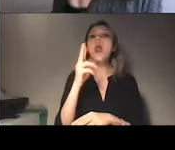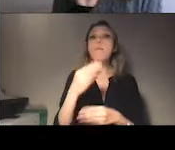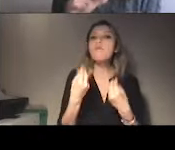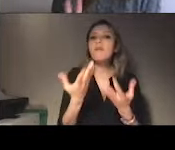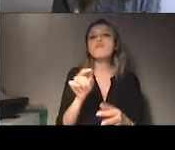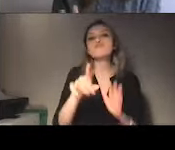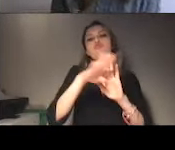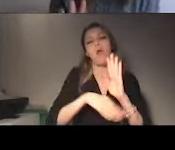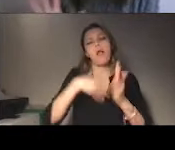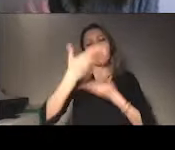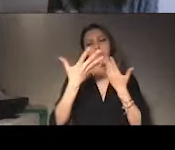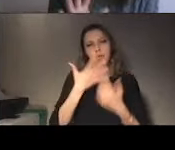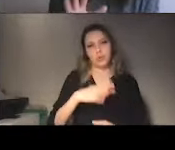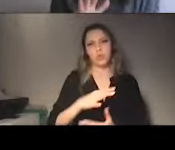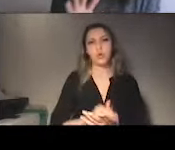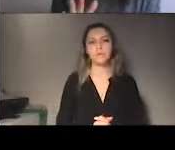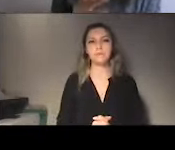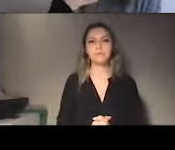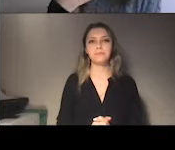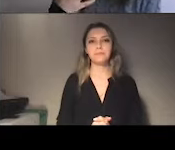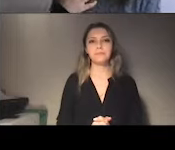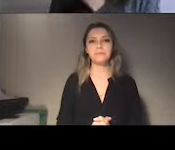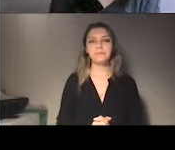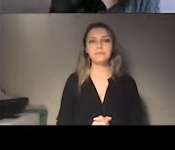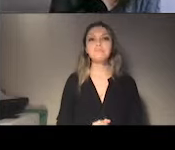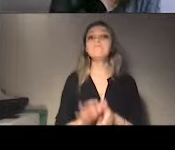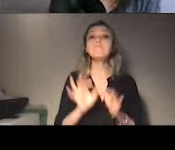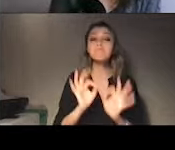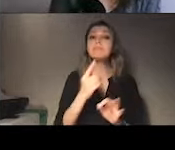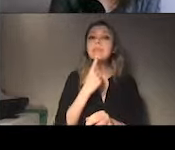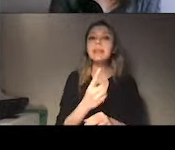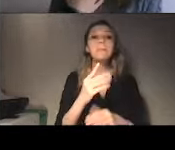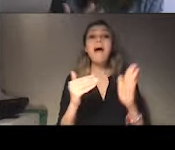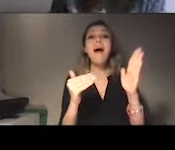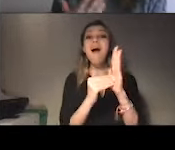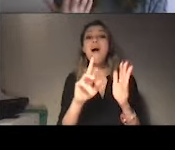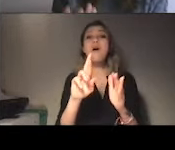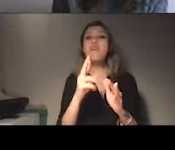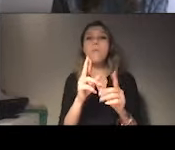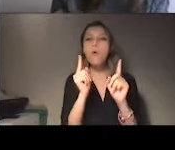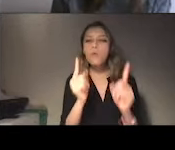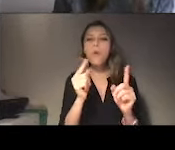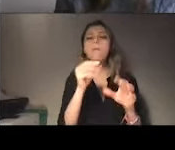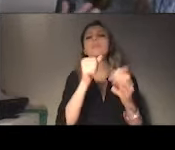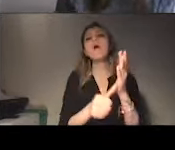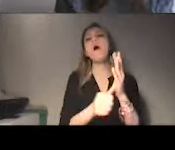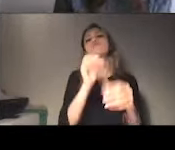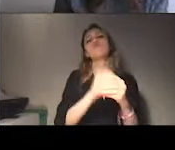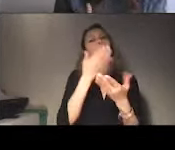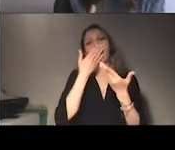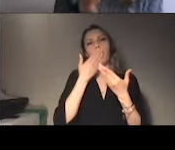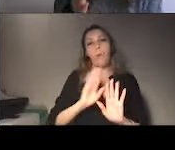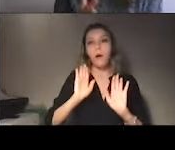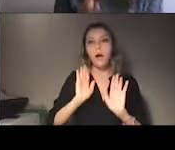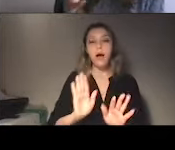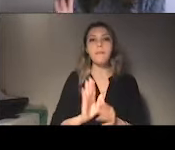there is not an official deadline, but the, let's say, encouragement and the suggestion is to send the